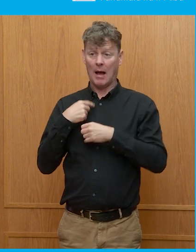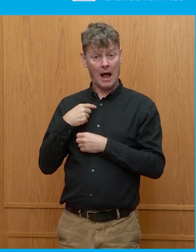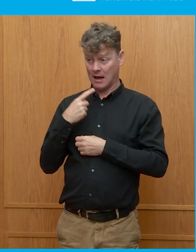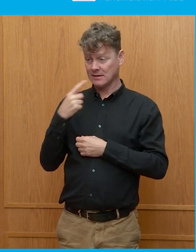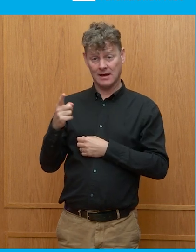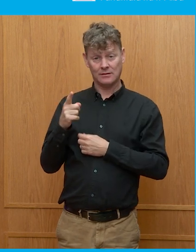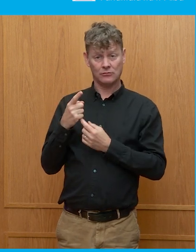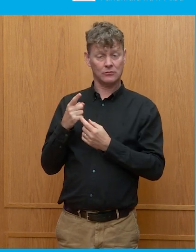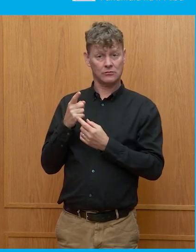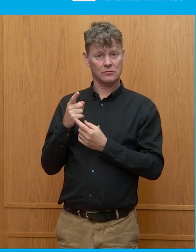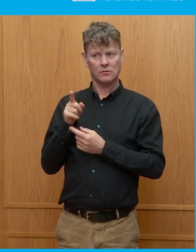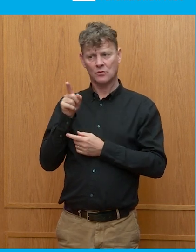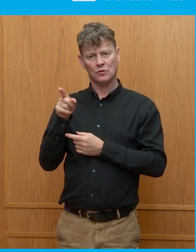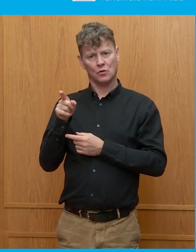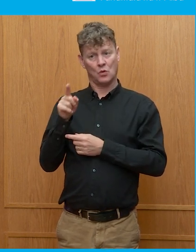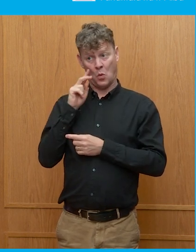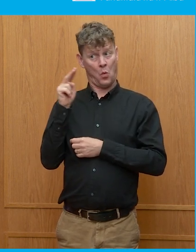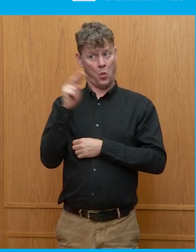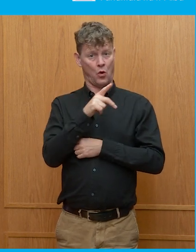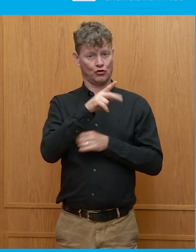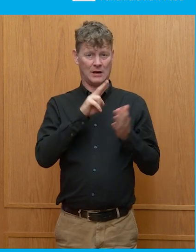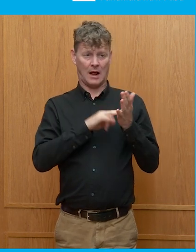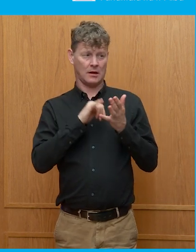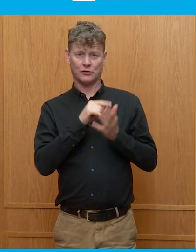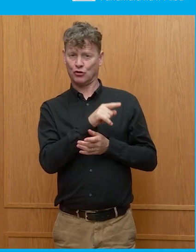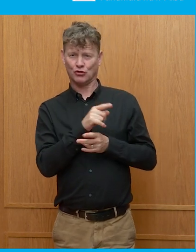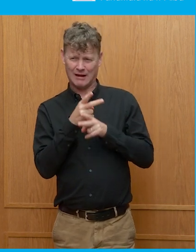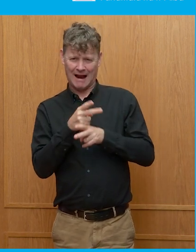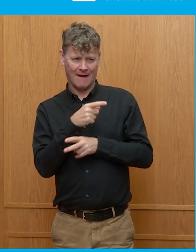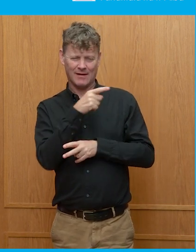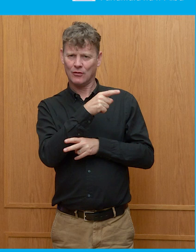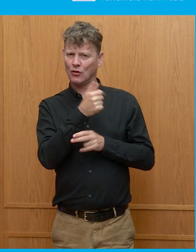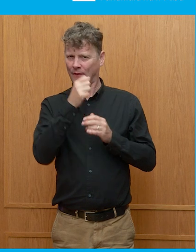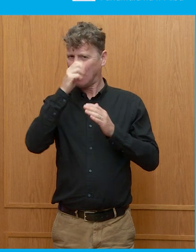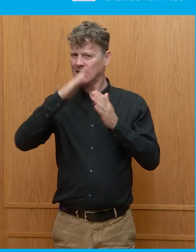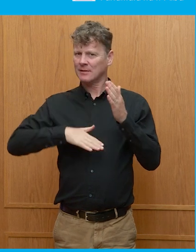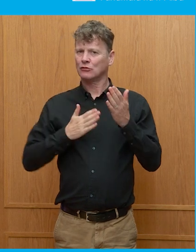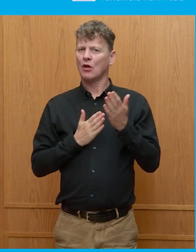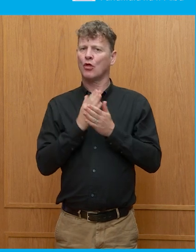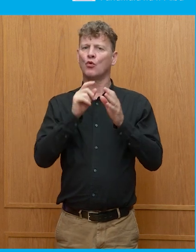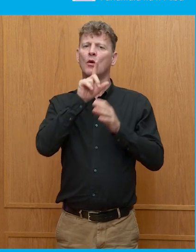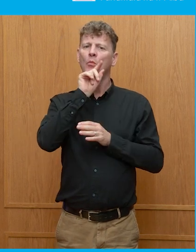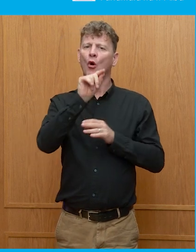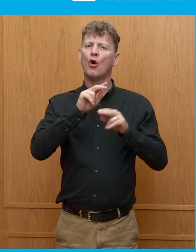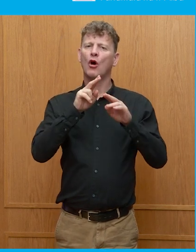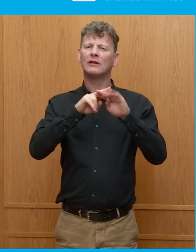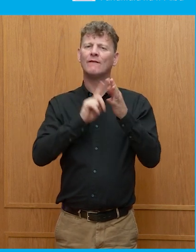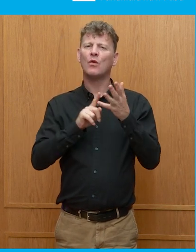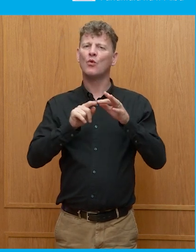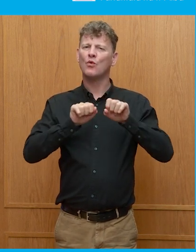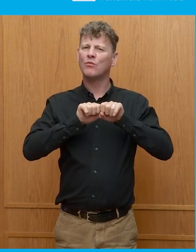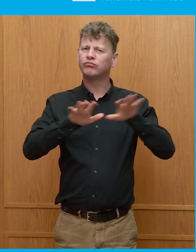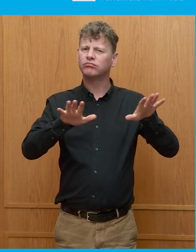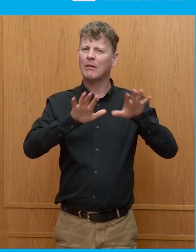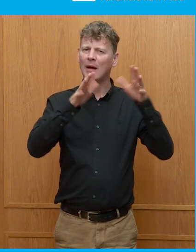he should watch Nicola Sturgeon carefully because she had gained a lot of experience during the bird flu pandemic previously